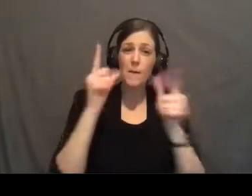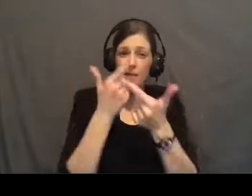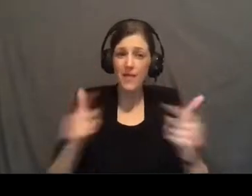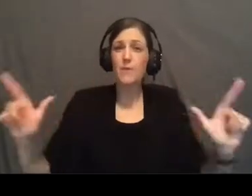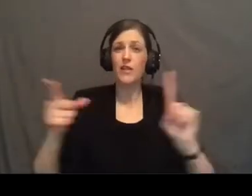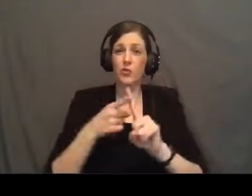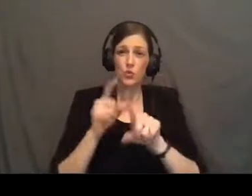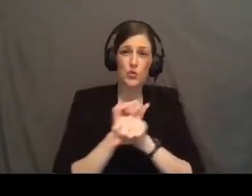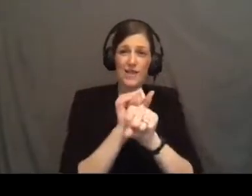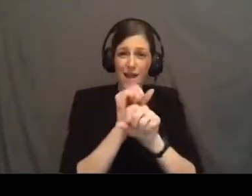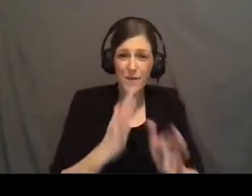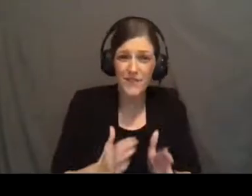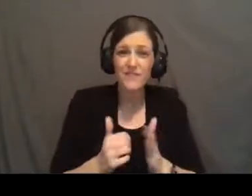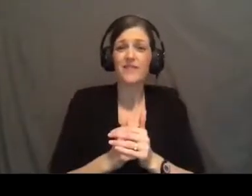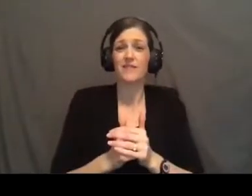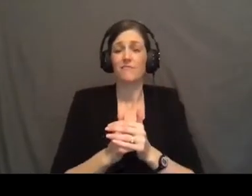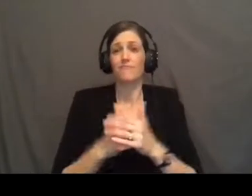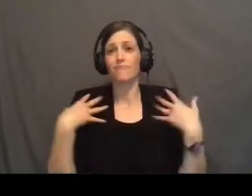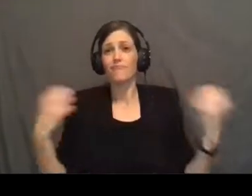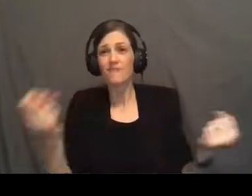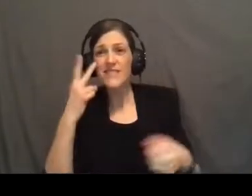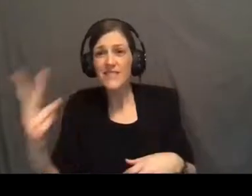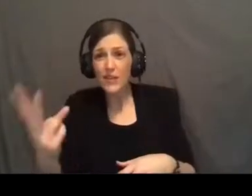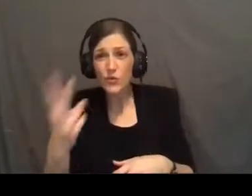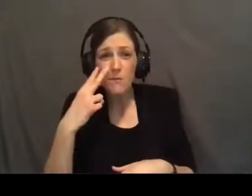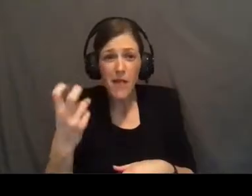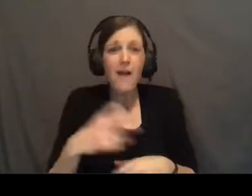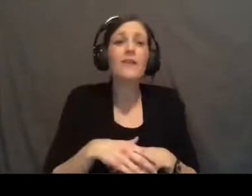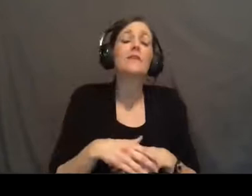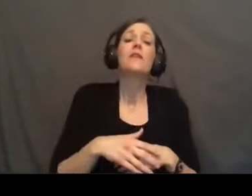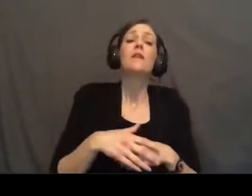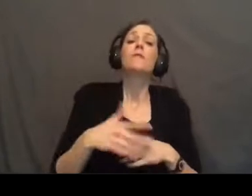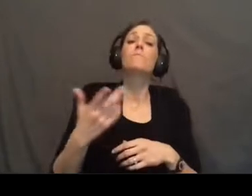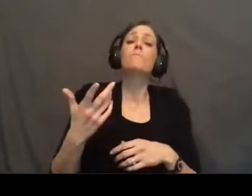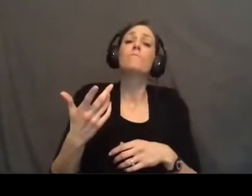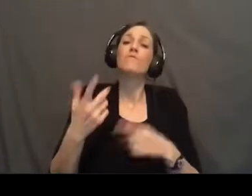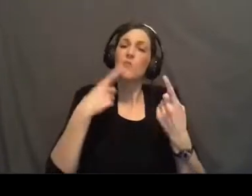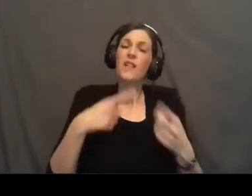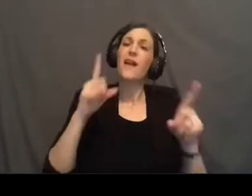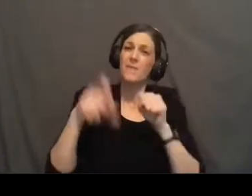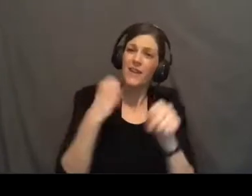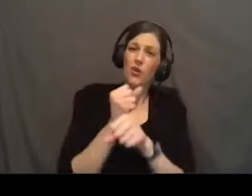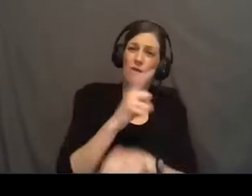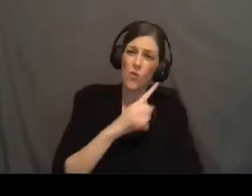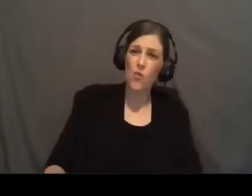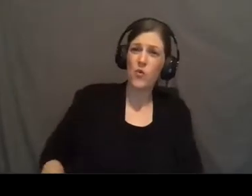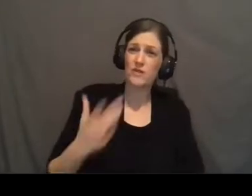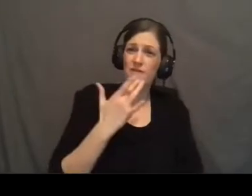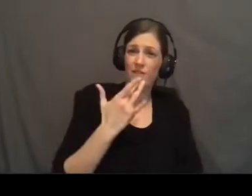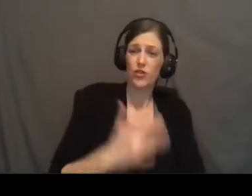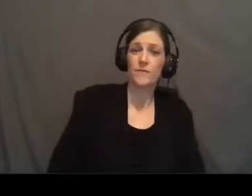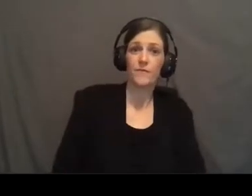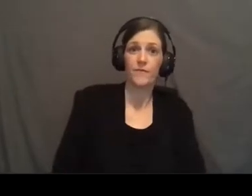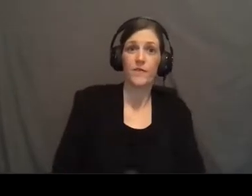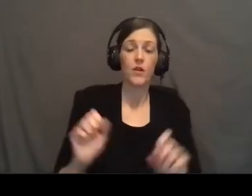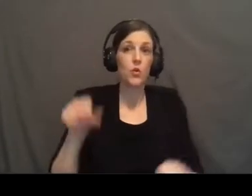the captives and the recovery of sight to the blind, to set at liberty those who are oppressed, to proclaim the year of the Lord's favor. And